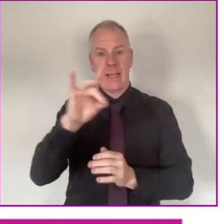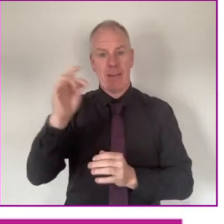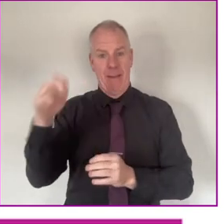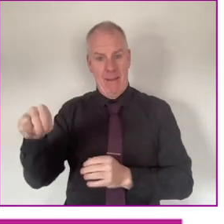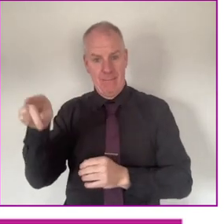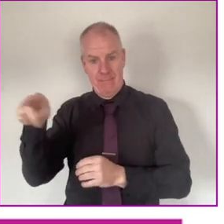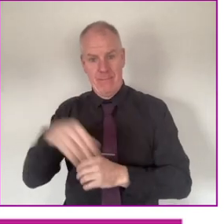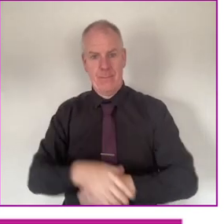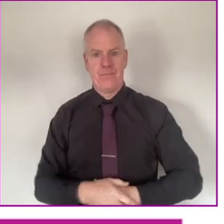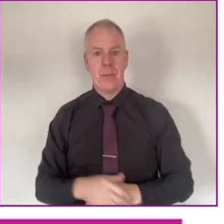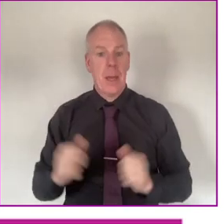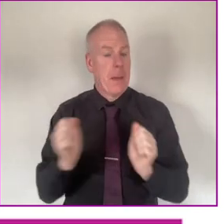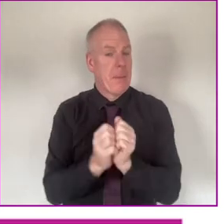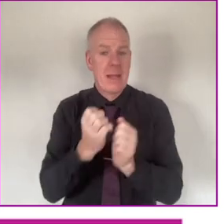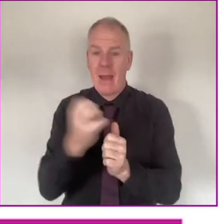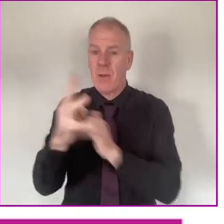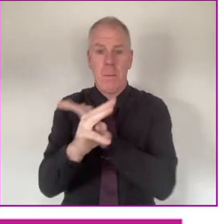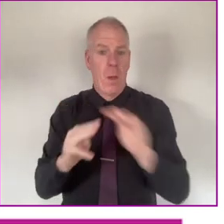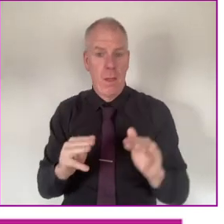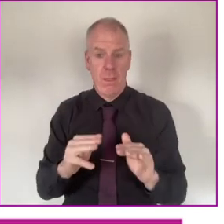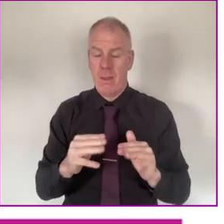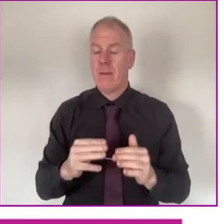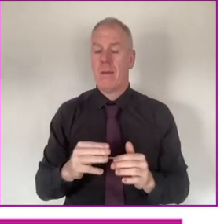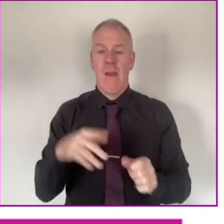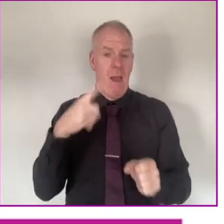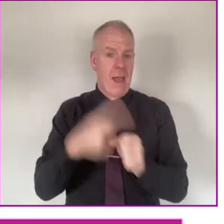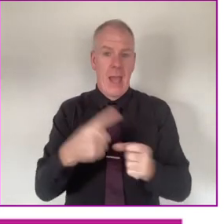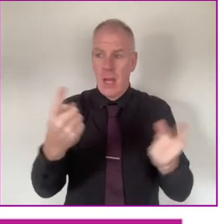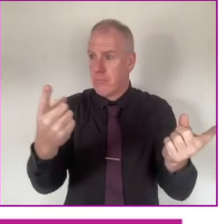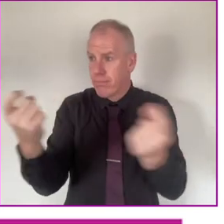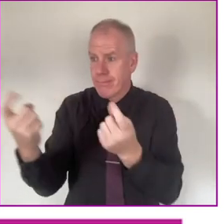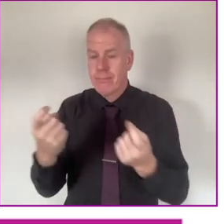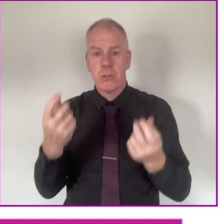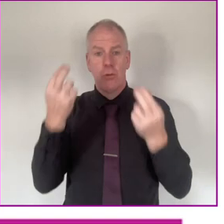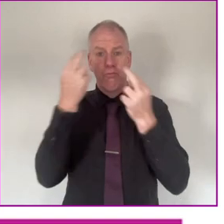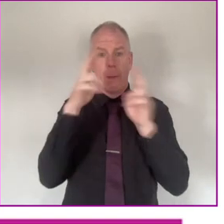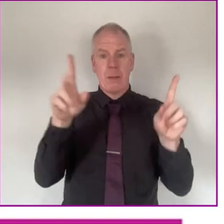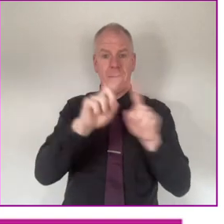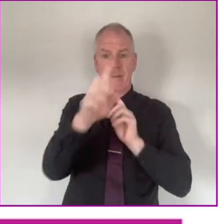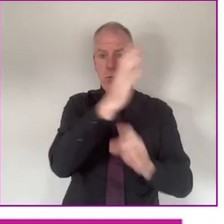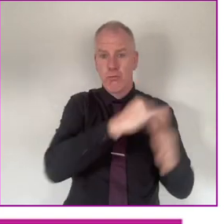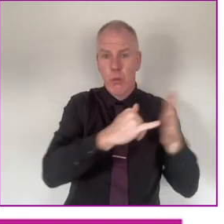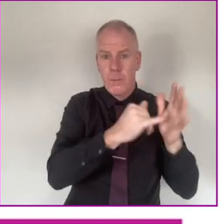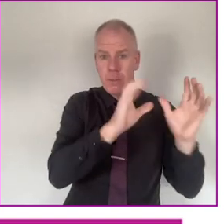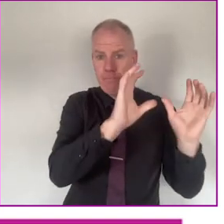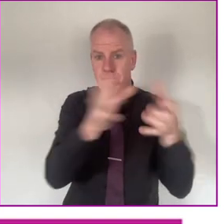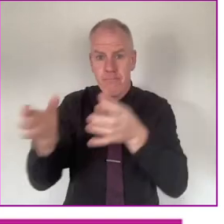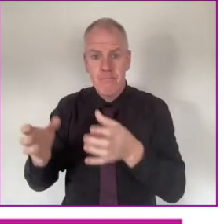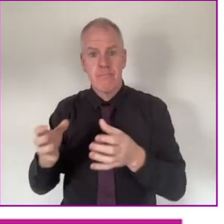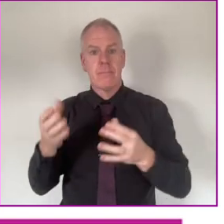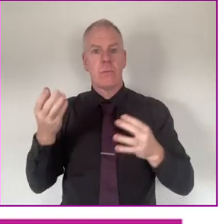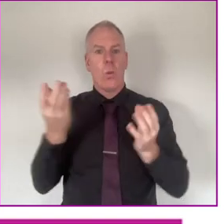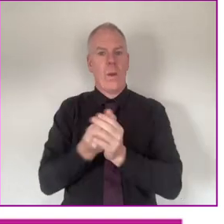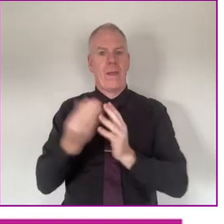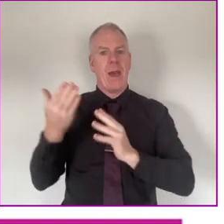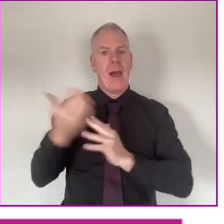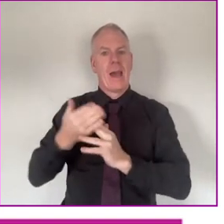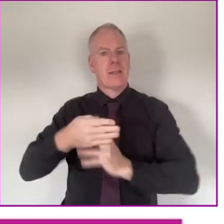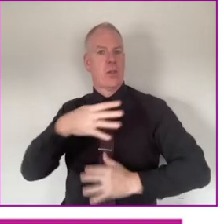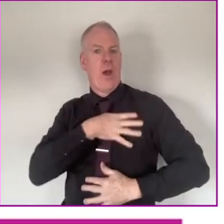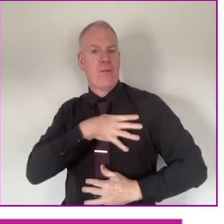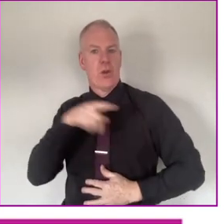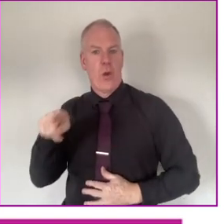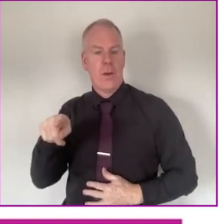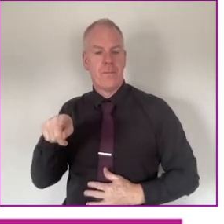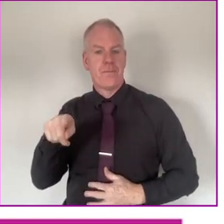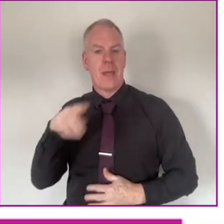We meet monthly, and we invite, again, representatives of the different groups, and the access officers.